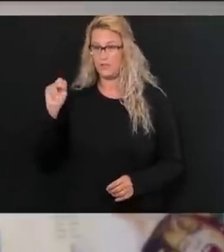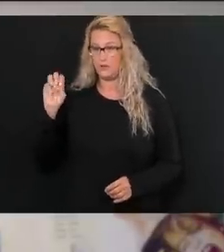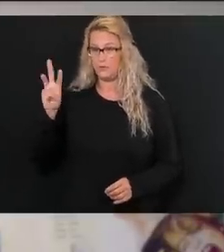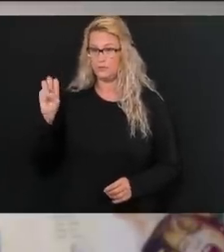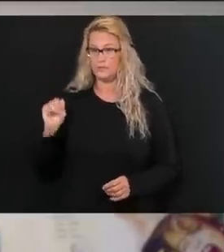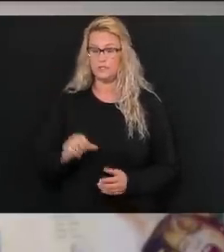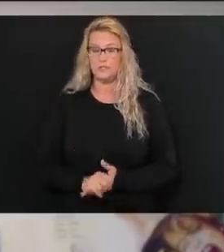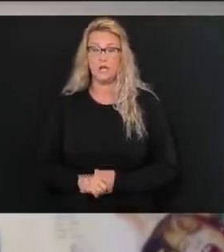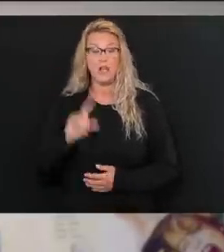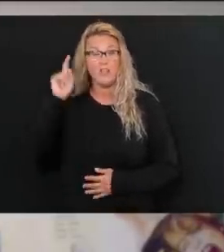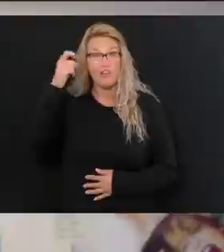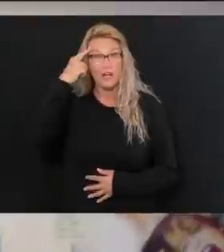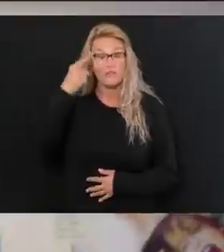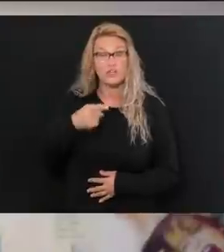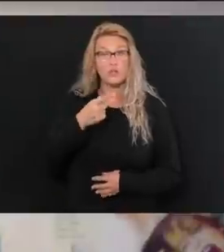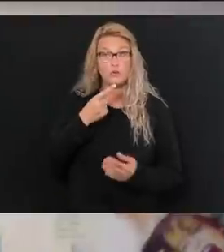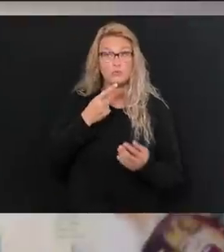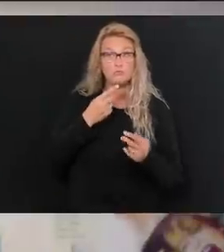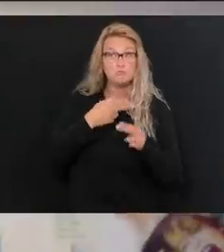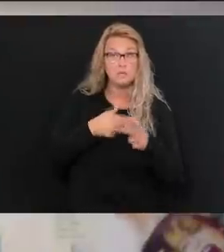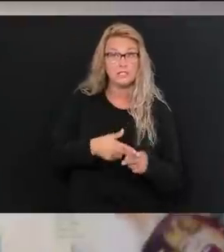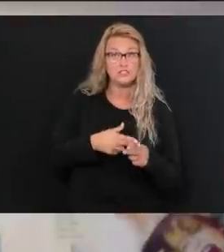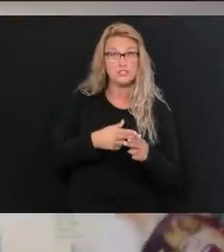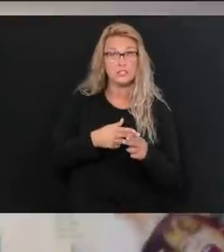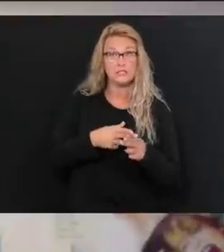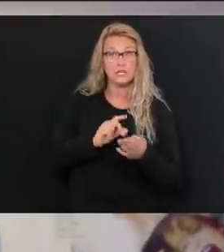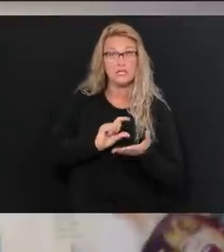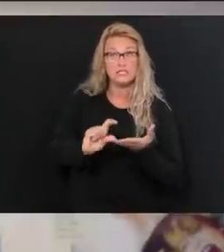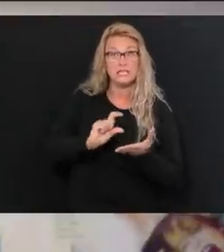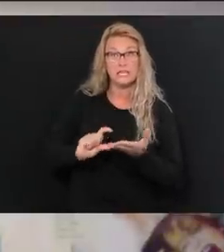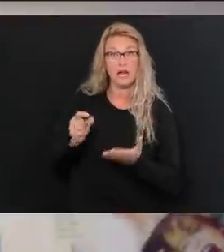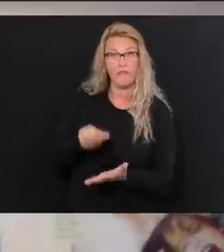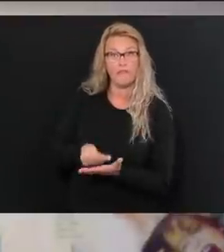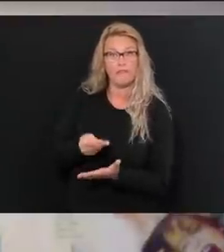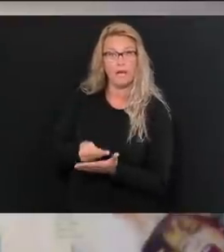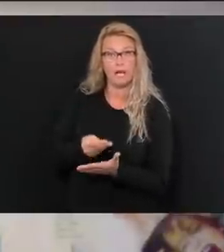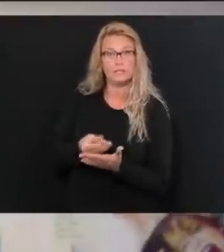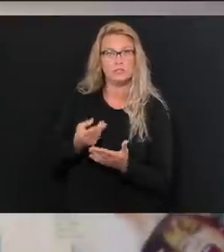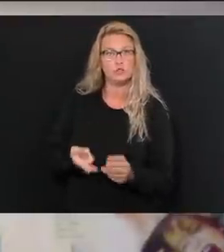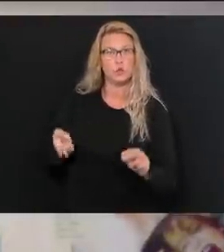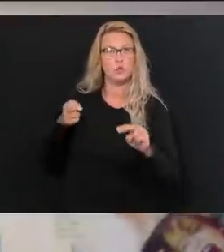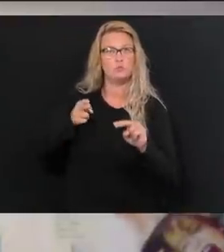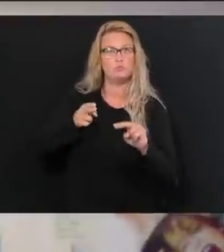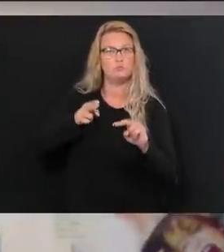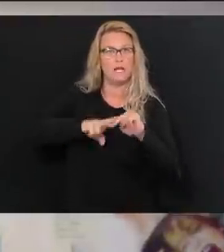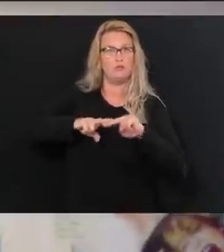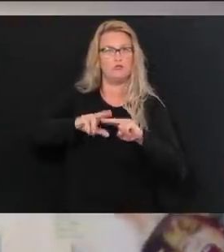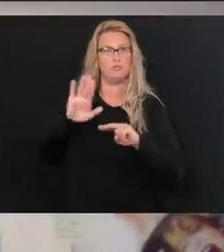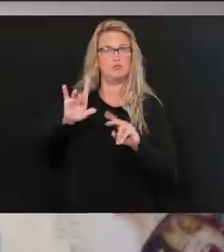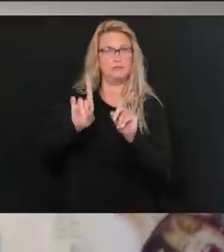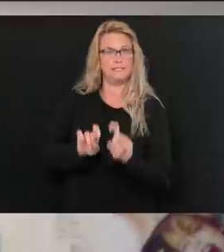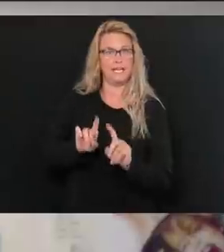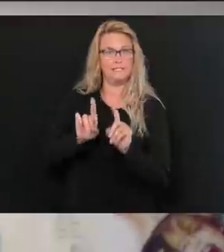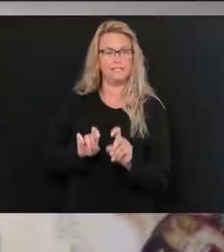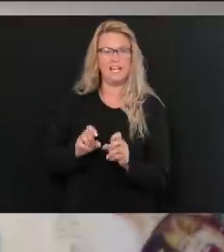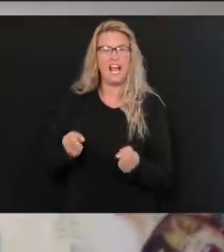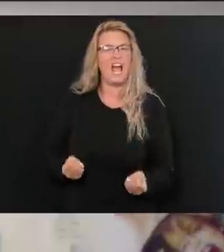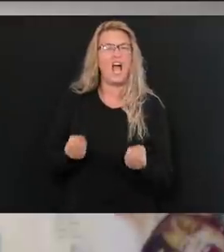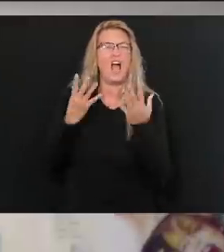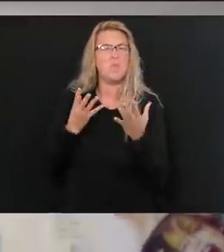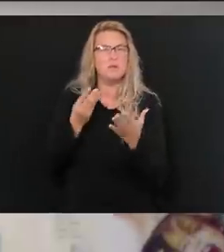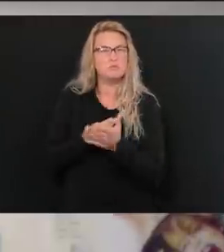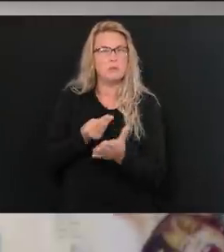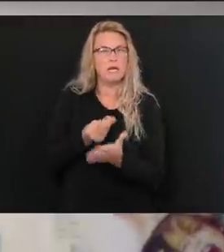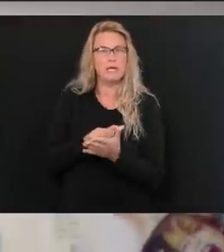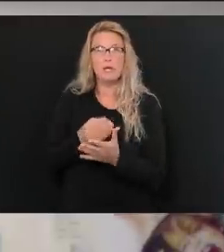allocating some funds to facilitate the ramped up testing that you've ordered. How, how much money is that? Where